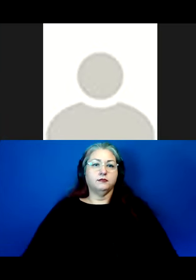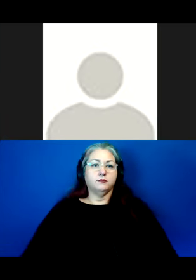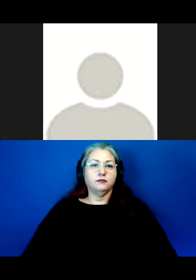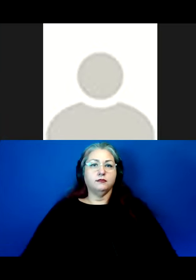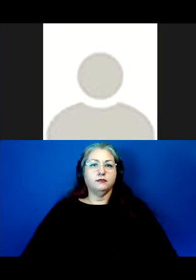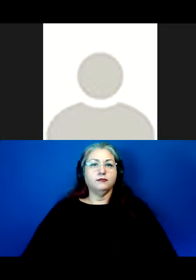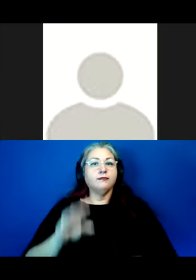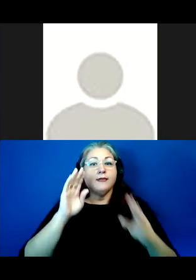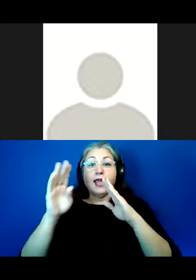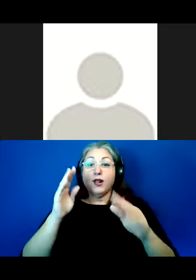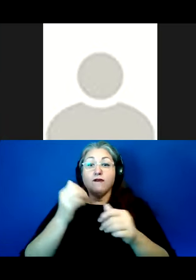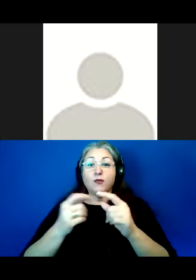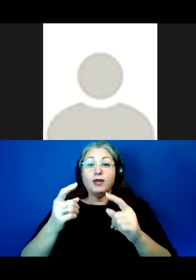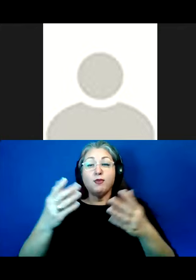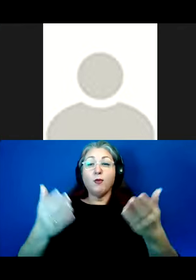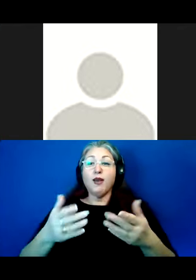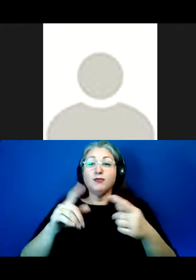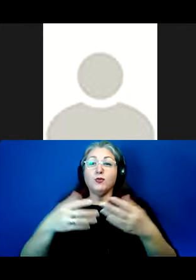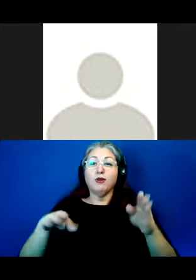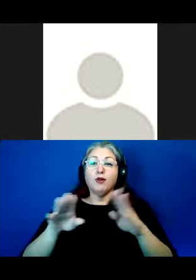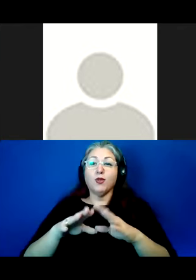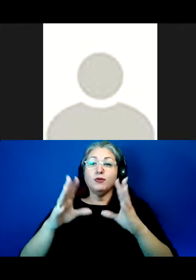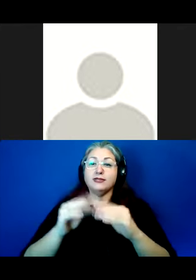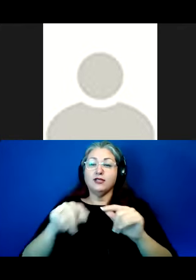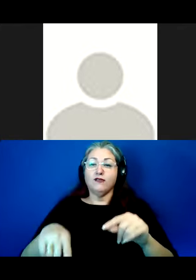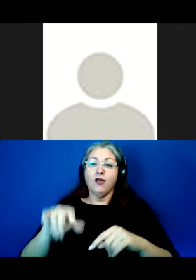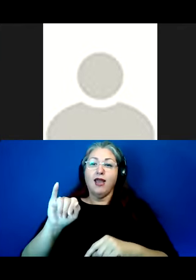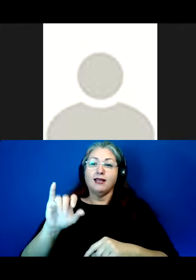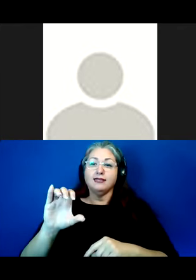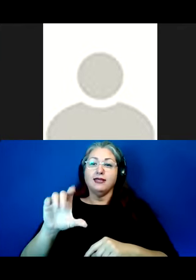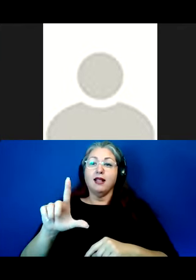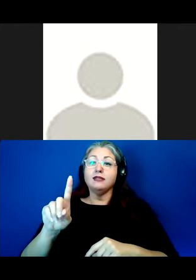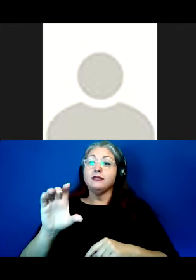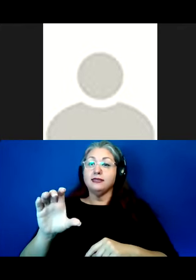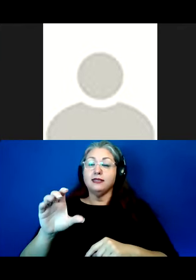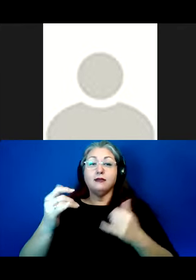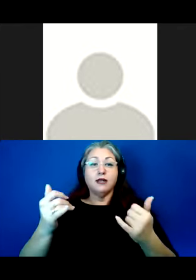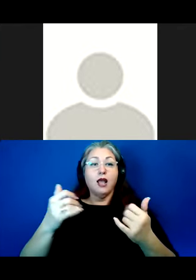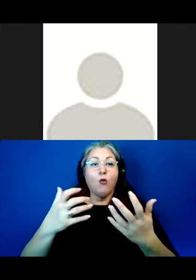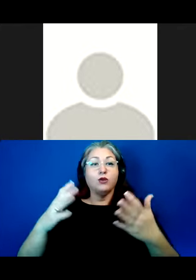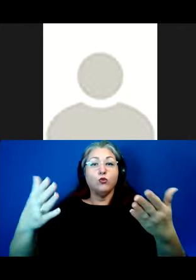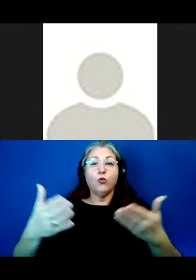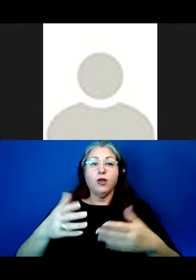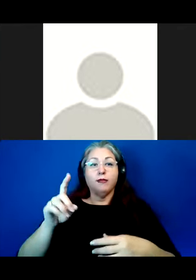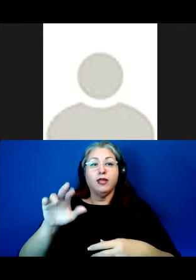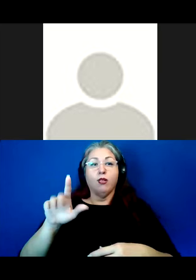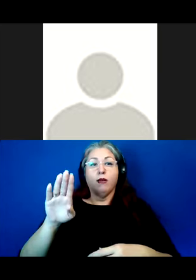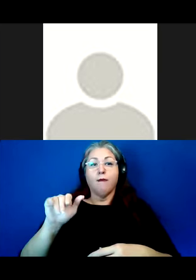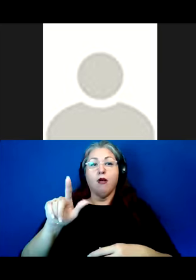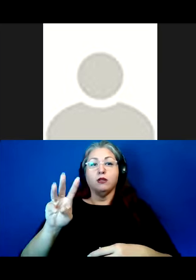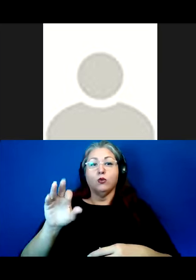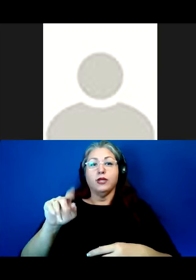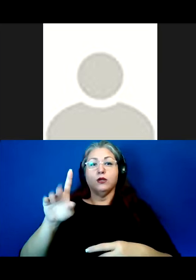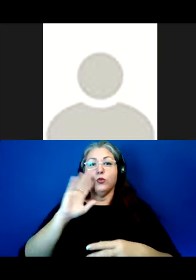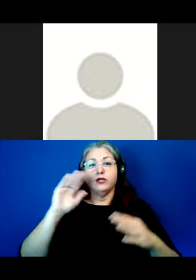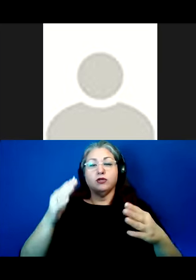Hello, everyone, and welcome to the closing session of the ICLDC. At this time, I'd like to welcome Daryl Baldwin, who will